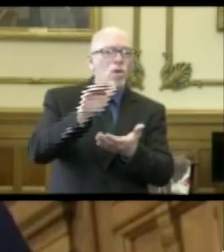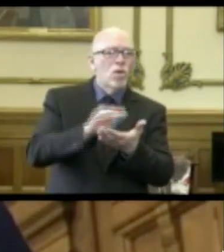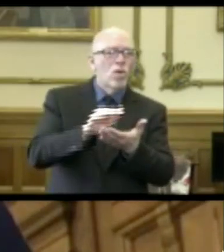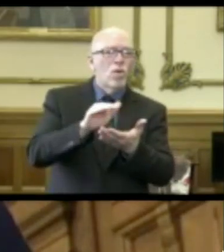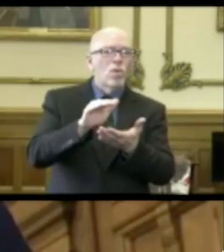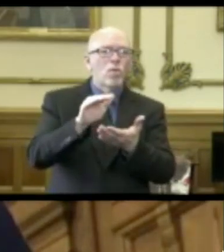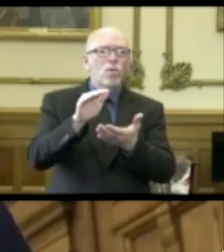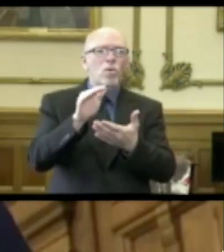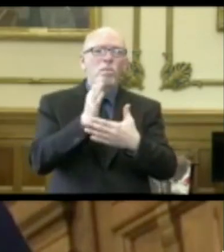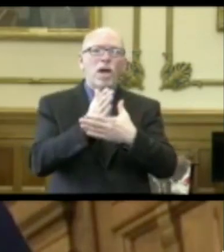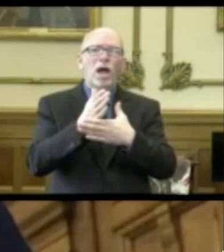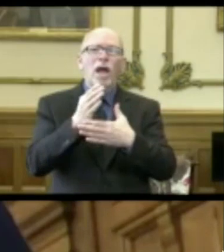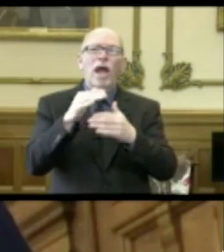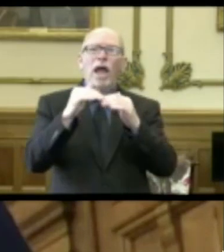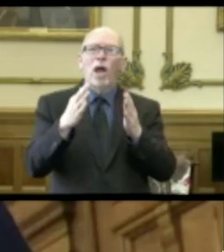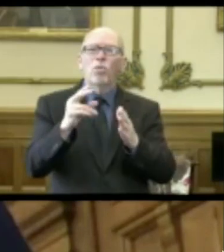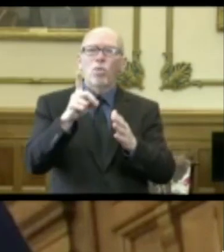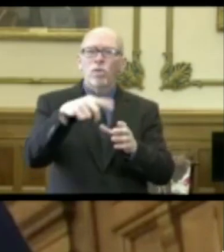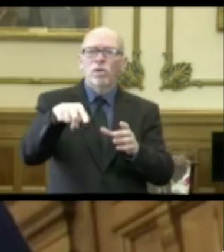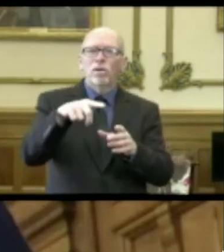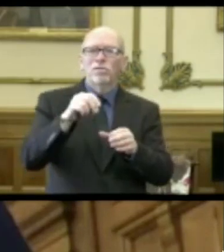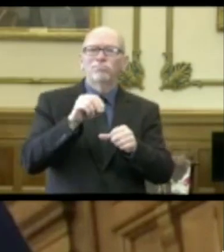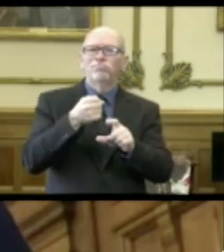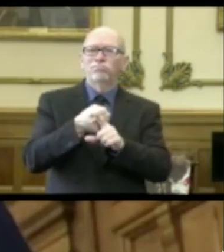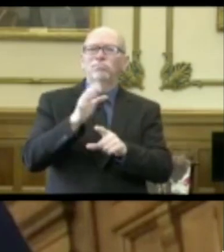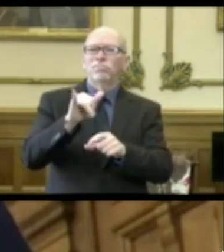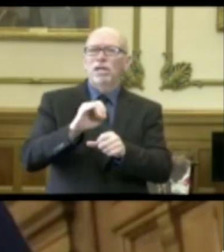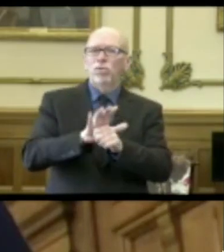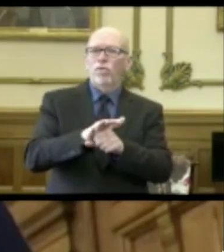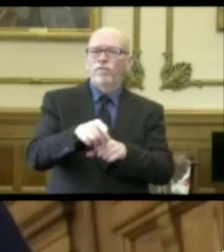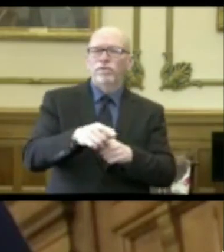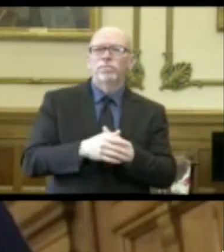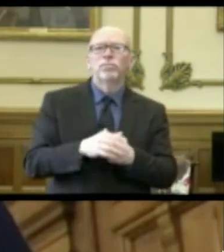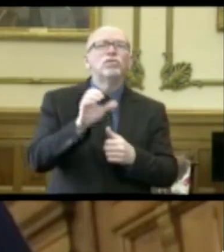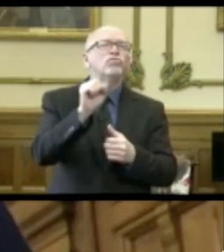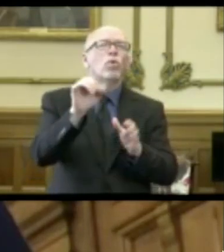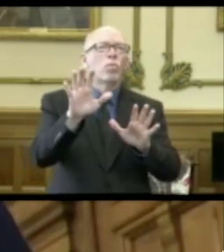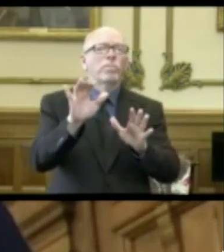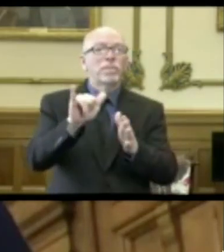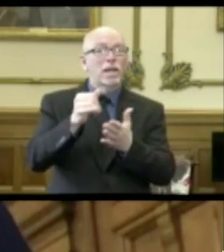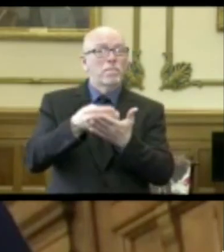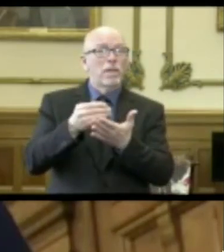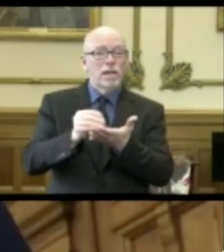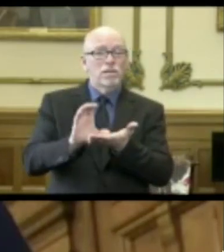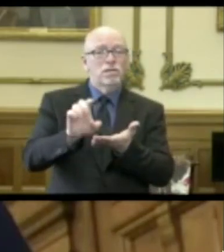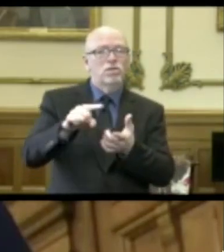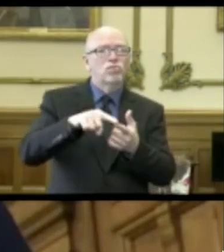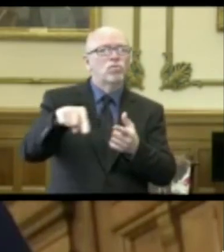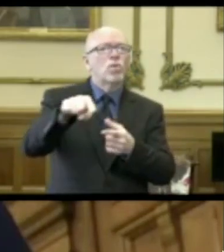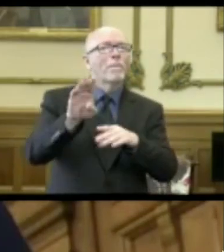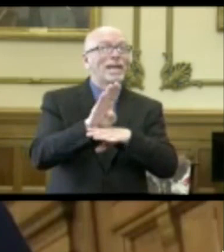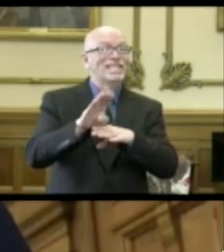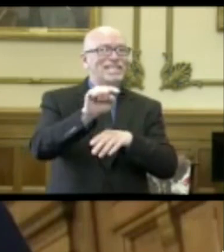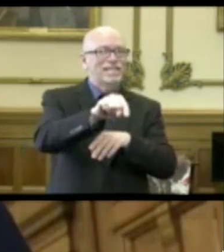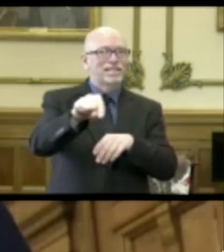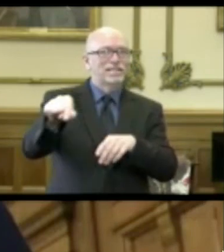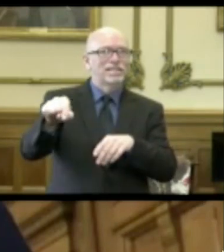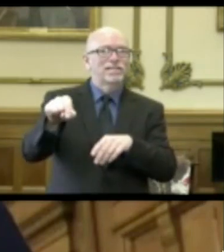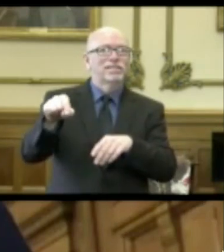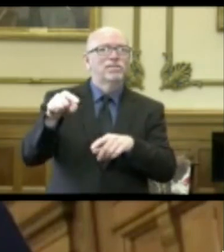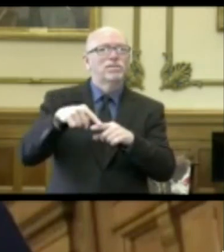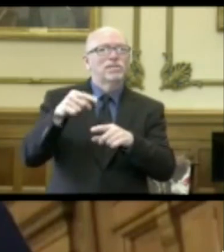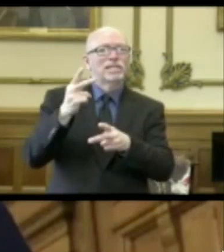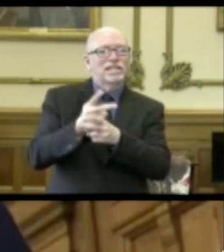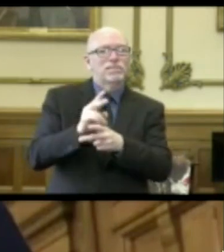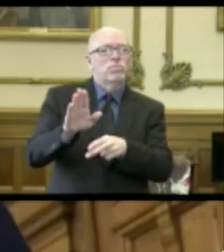households impacted by the current COVID-19 crisis. So that was a grant to those businesses that are helping to